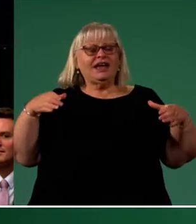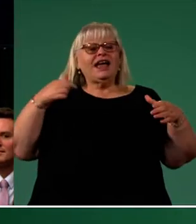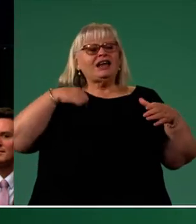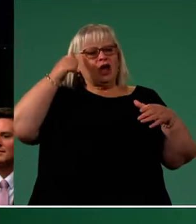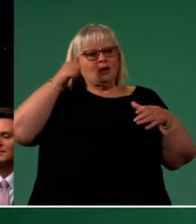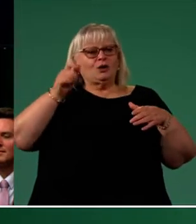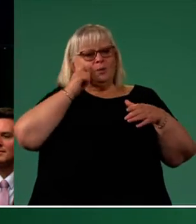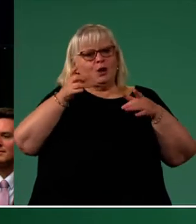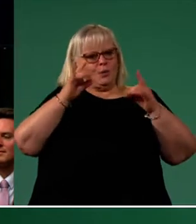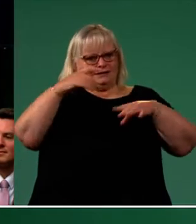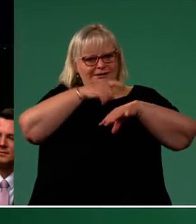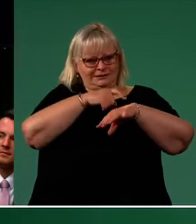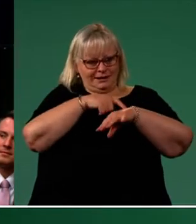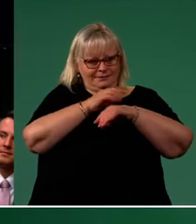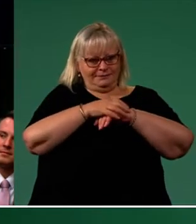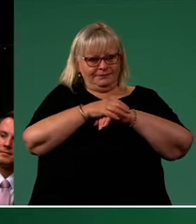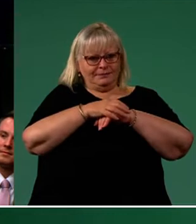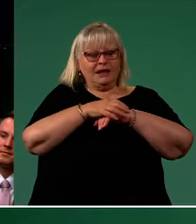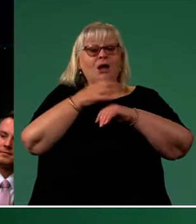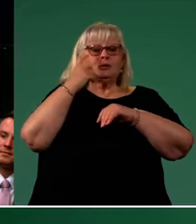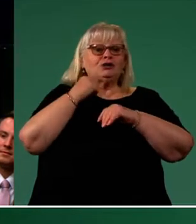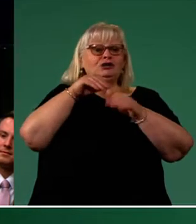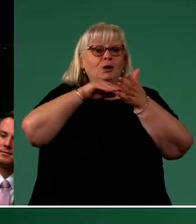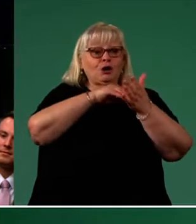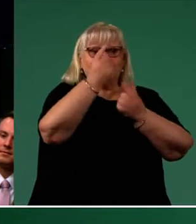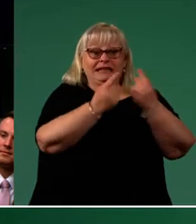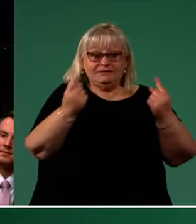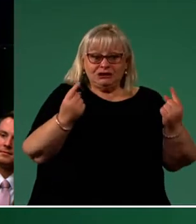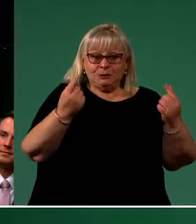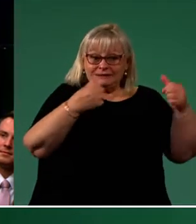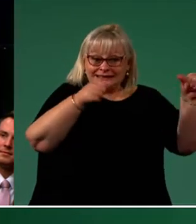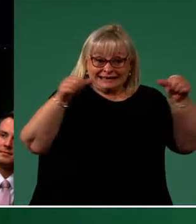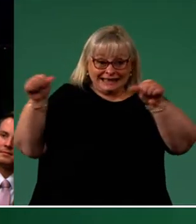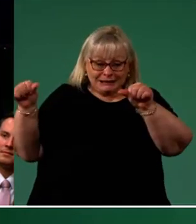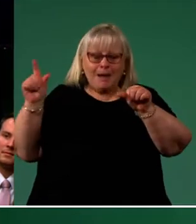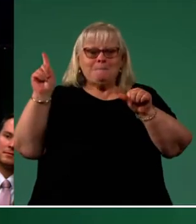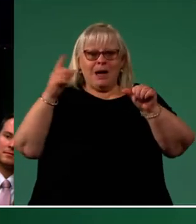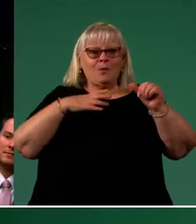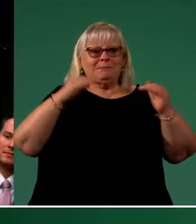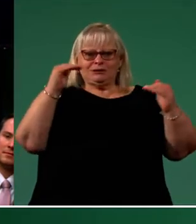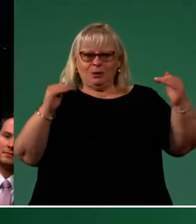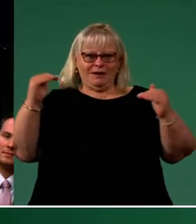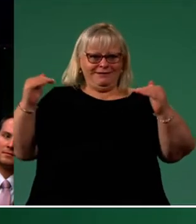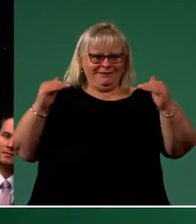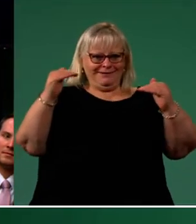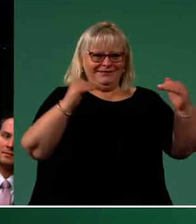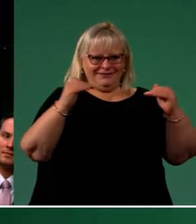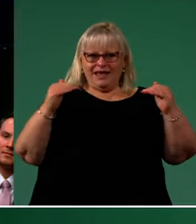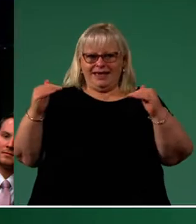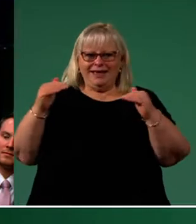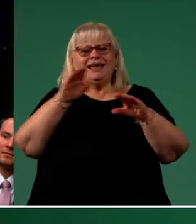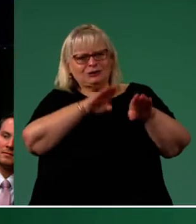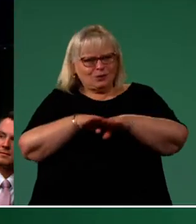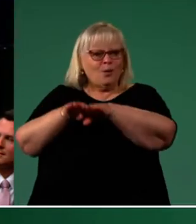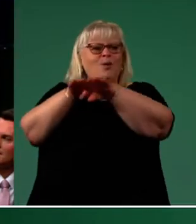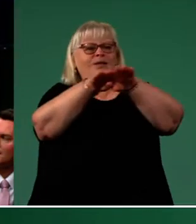waste a day. During my time here I try to help individuals succeed while ensuring that fairness and equality remain rooted in our national